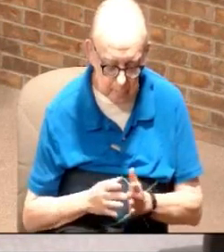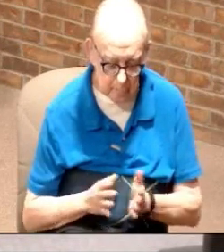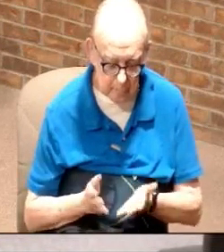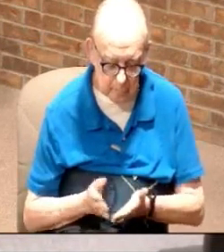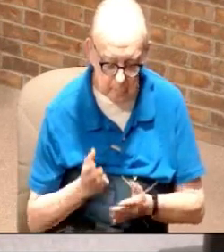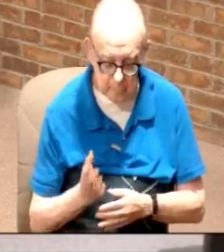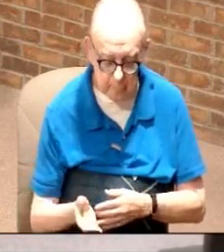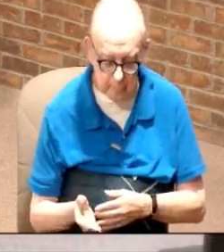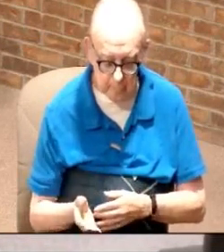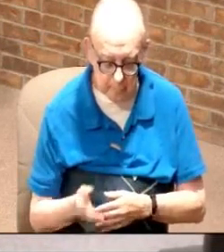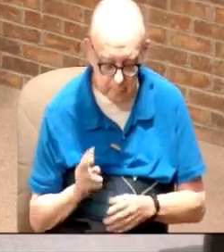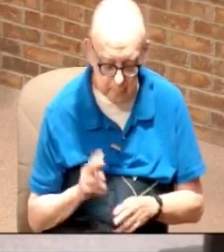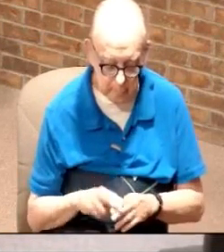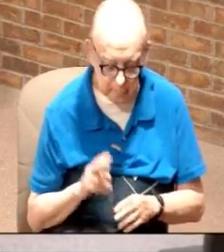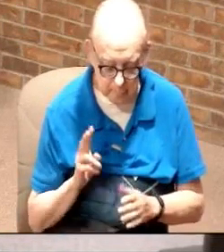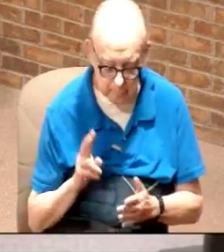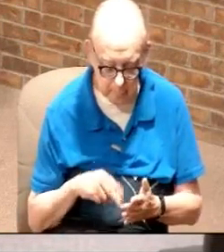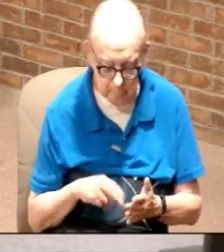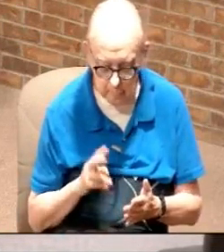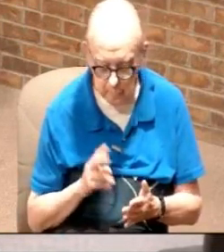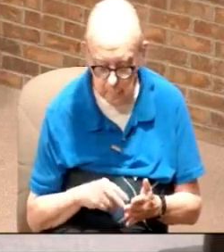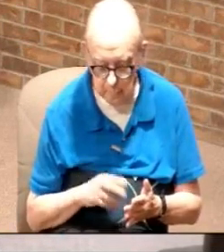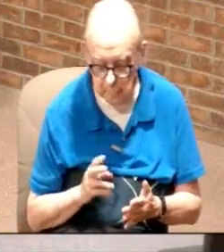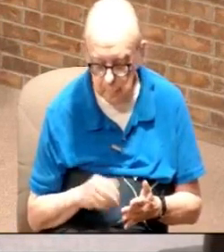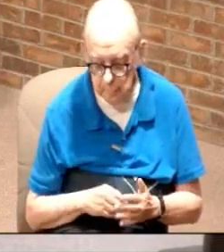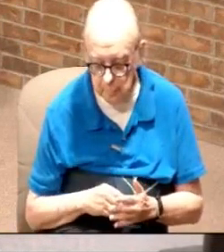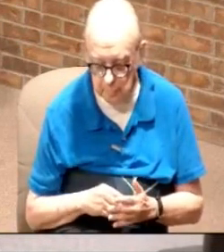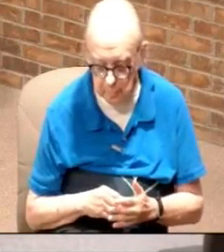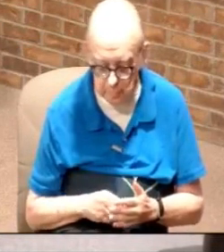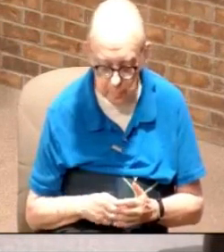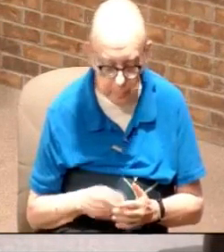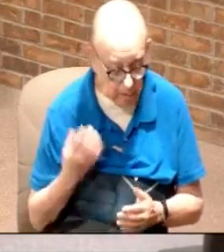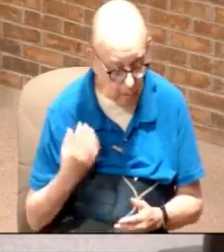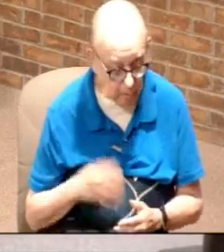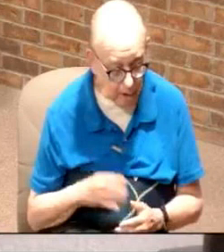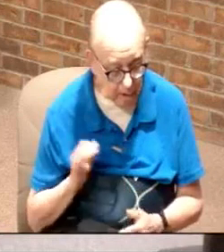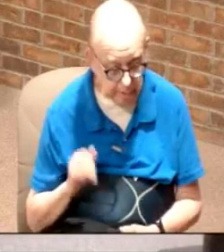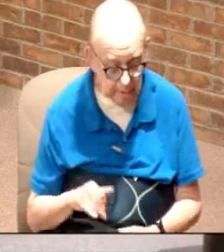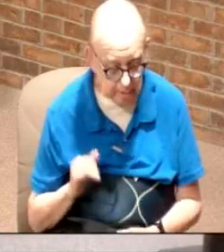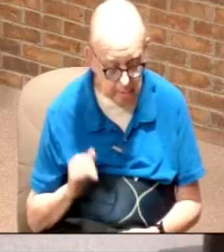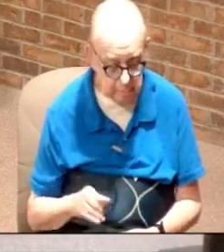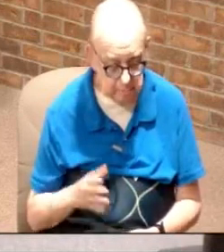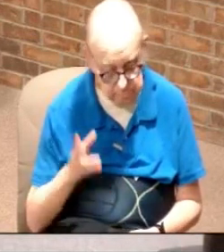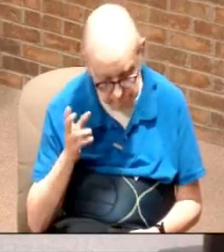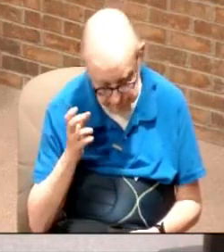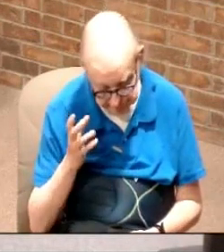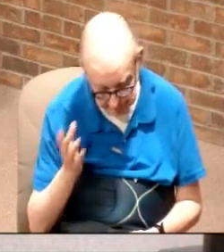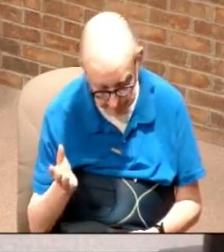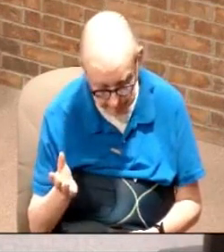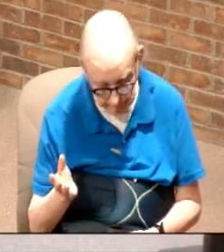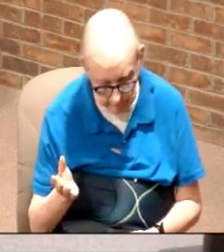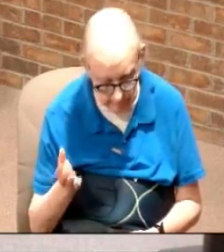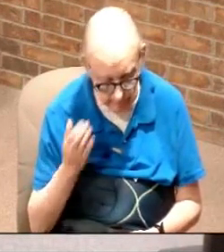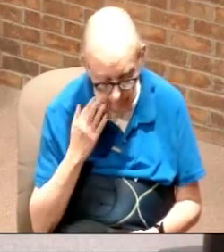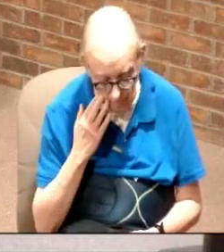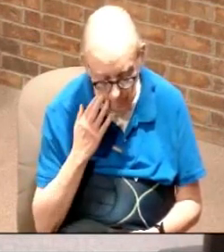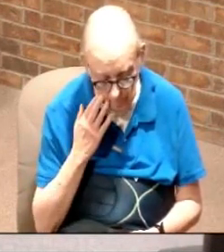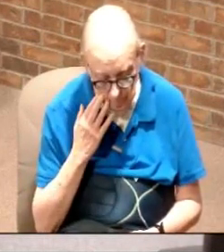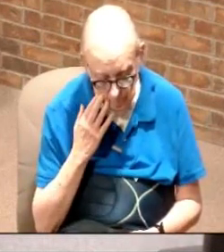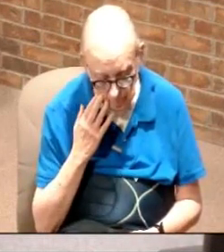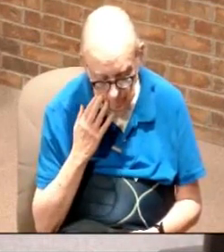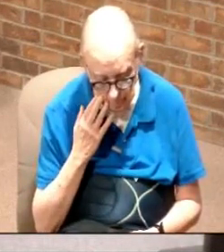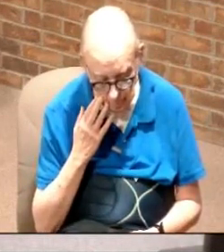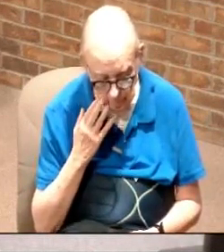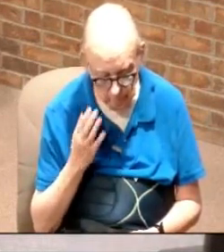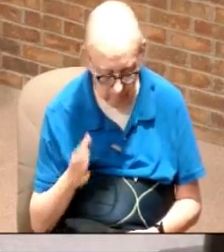and there was and I'm sitting there and I'm reading this I'm thinking whoa yes Satan I am dressed in nothing